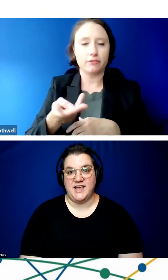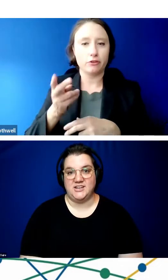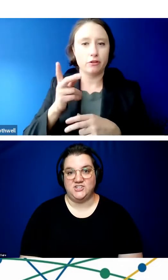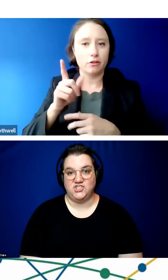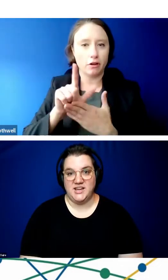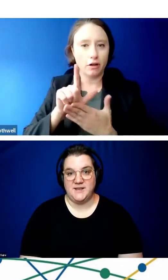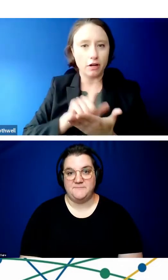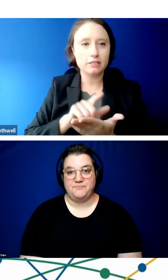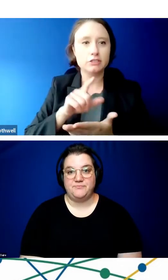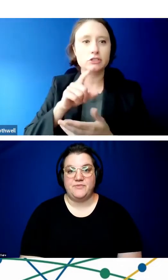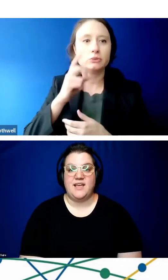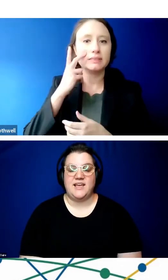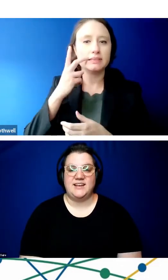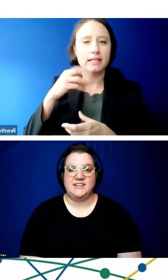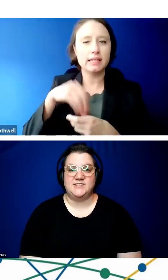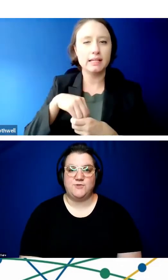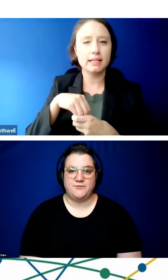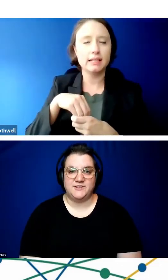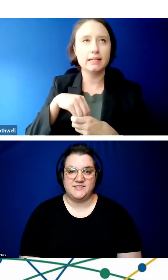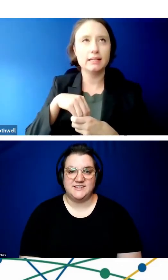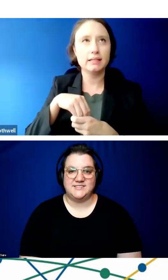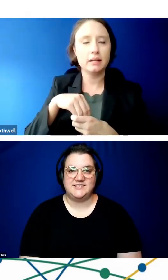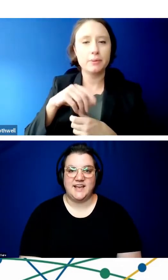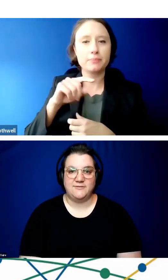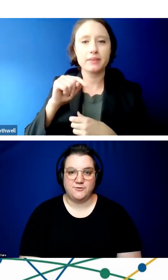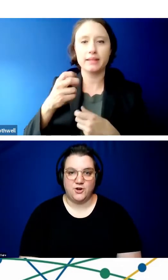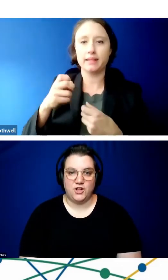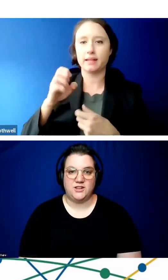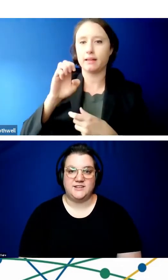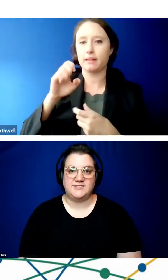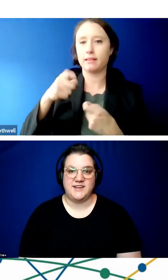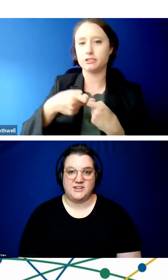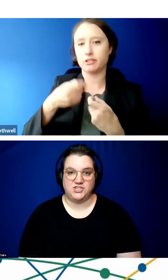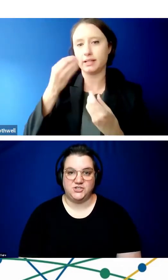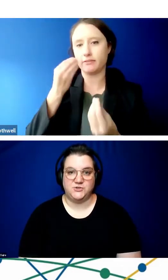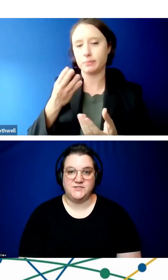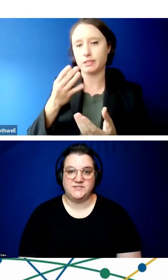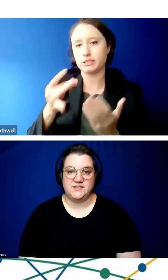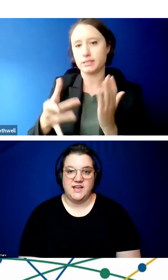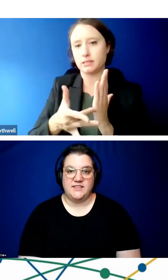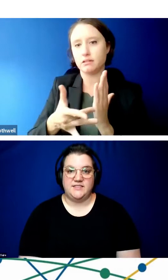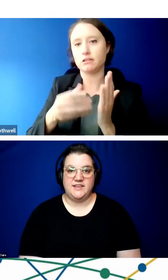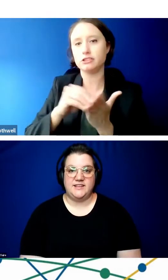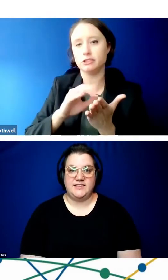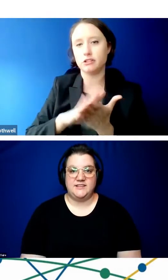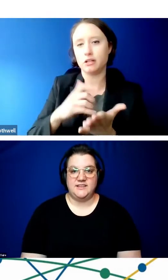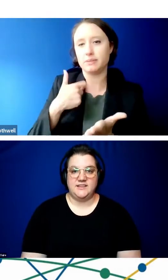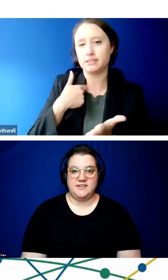WCAG. It is referenced in several statutes.